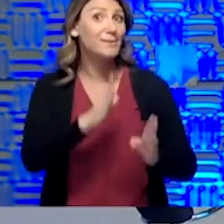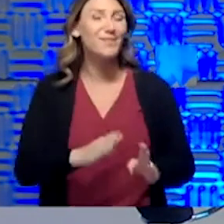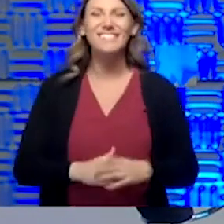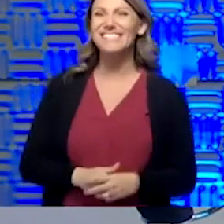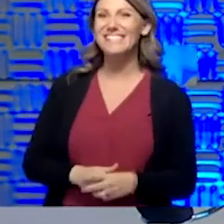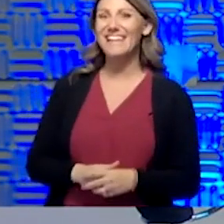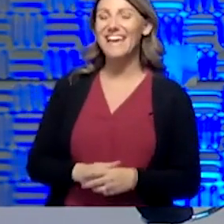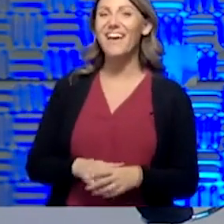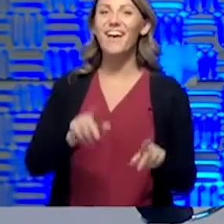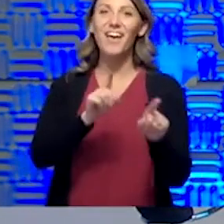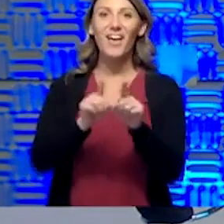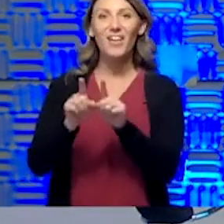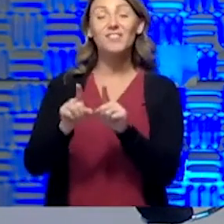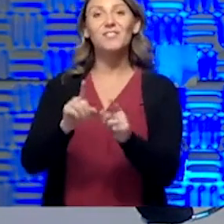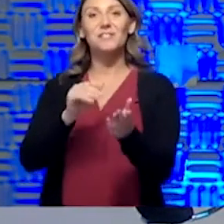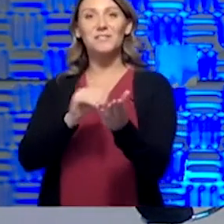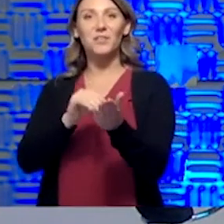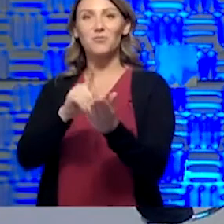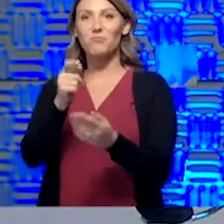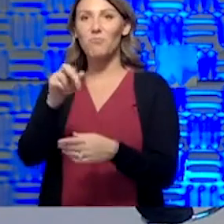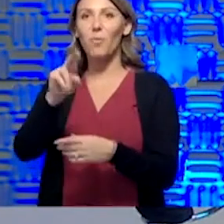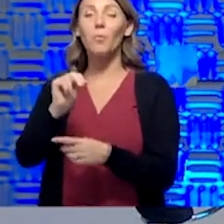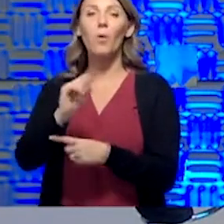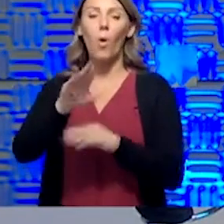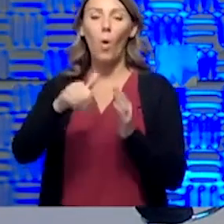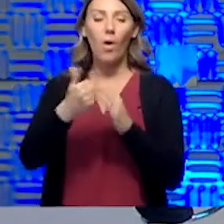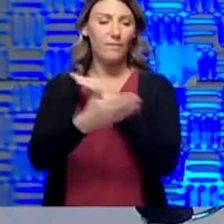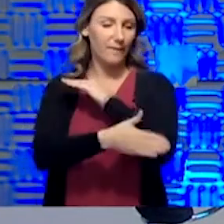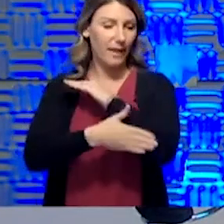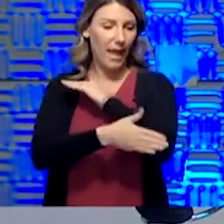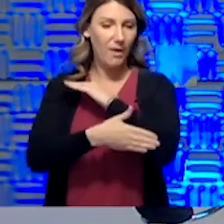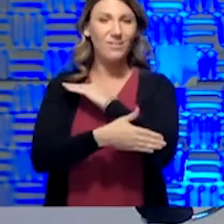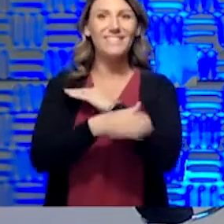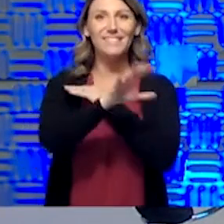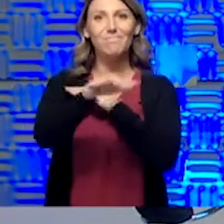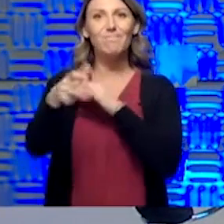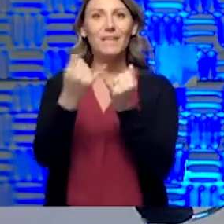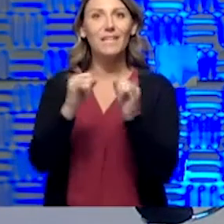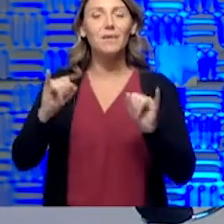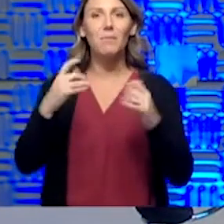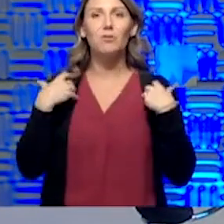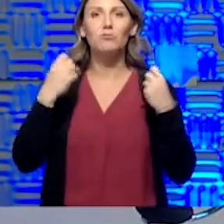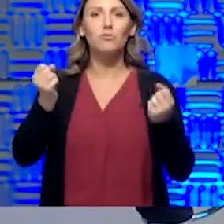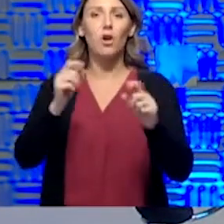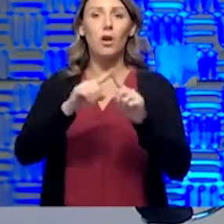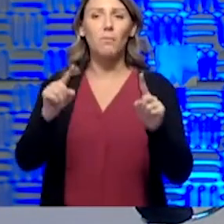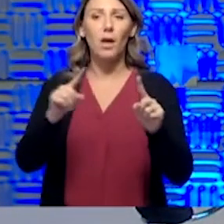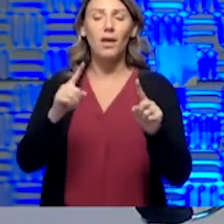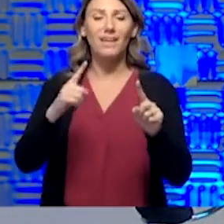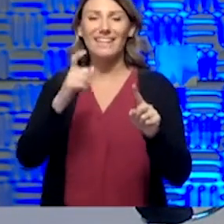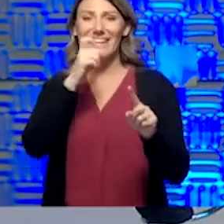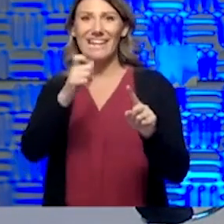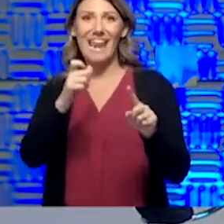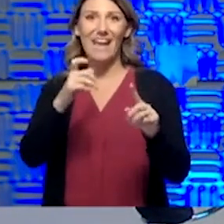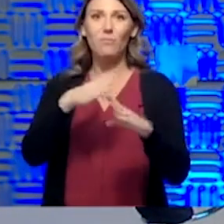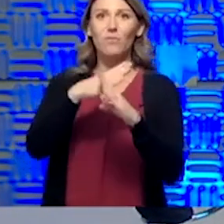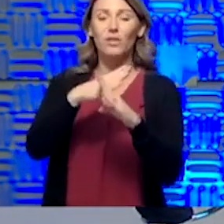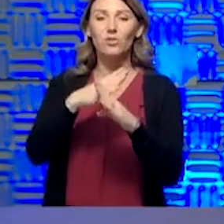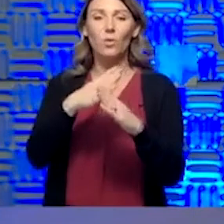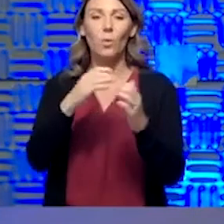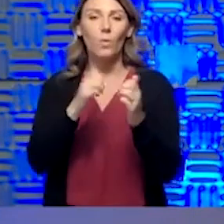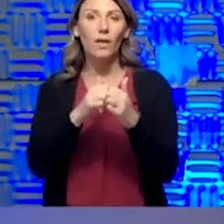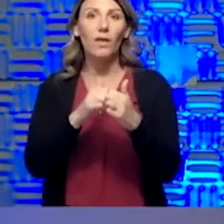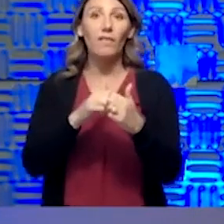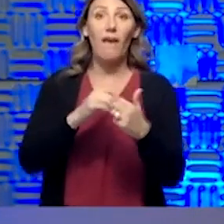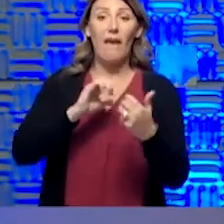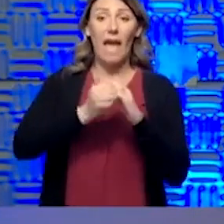You know, and Dr. Norton mentioned this. All of our counties are independent and strong, but we haven't been provincial in the way that we are treating this disease.